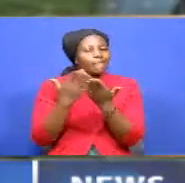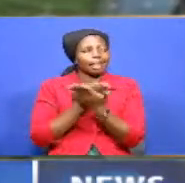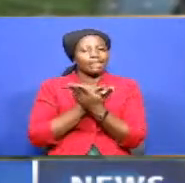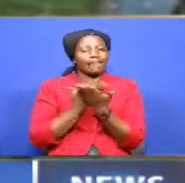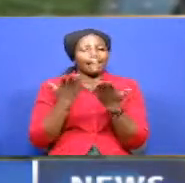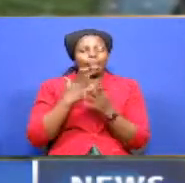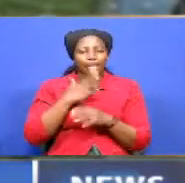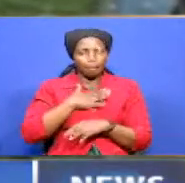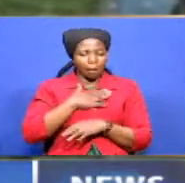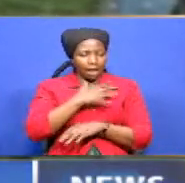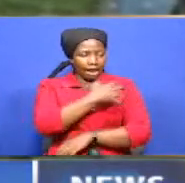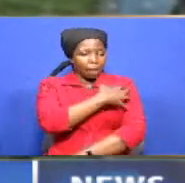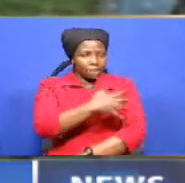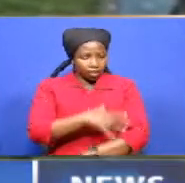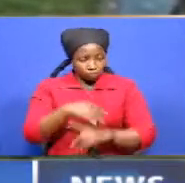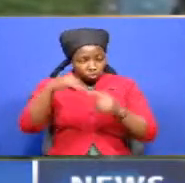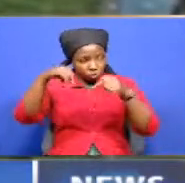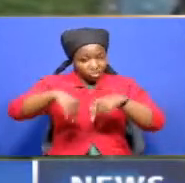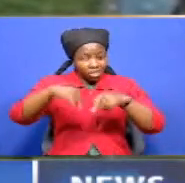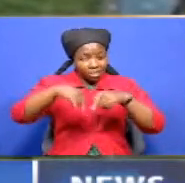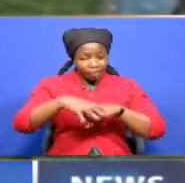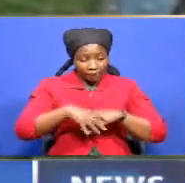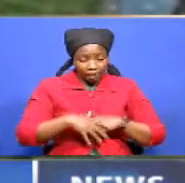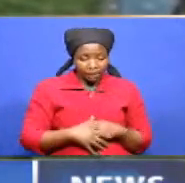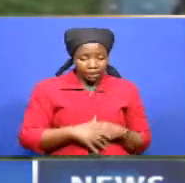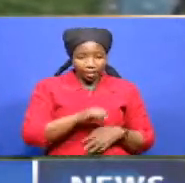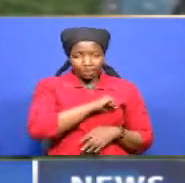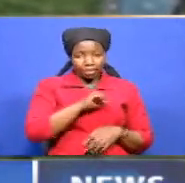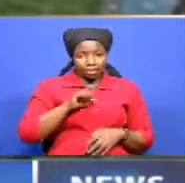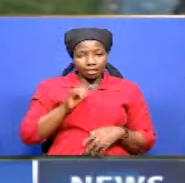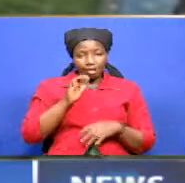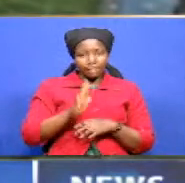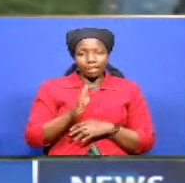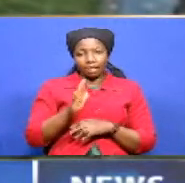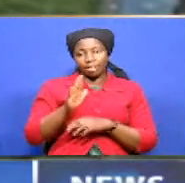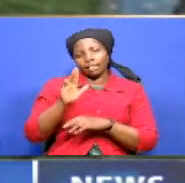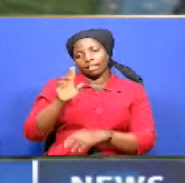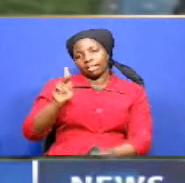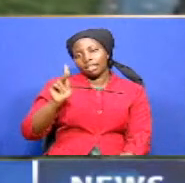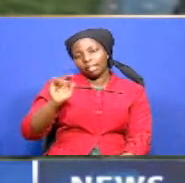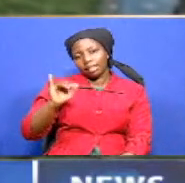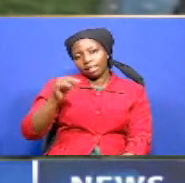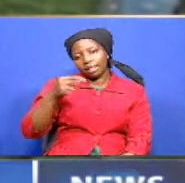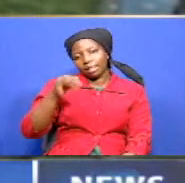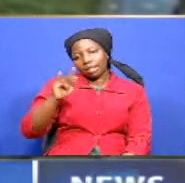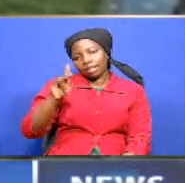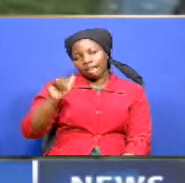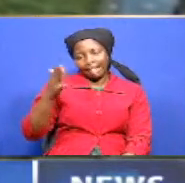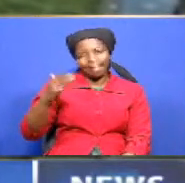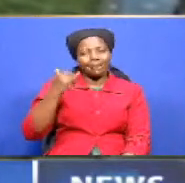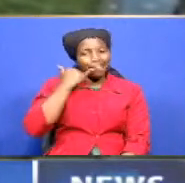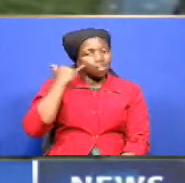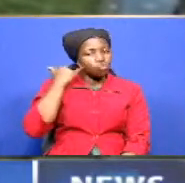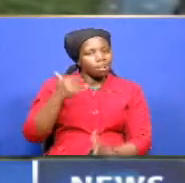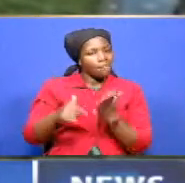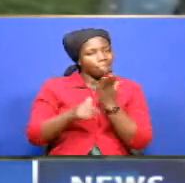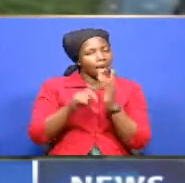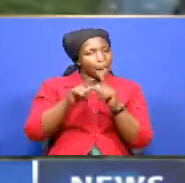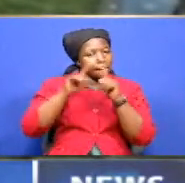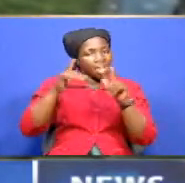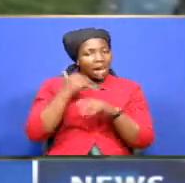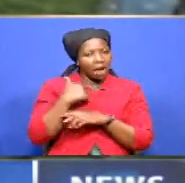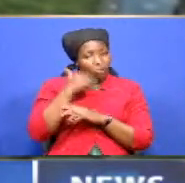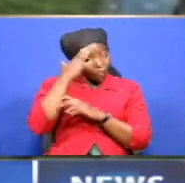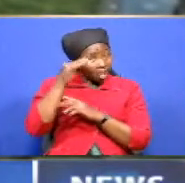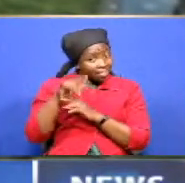today Senator Keheka Nakuru is a very popular leader because of the way she was treated unfairly